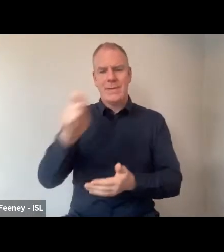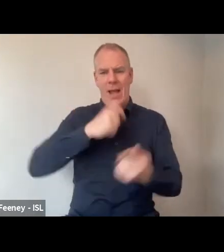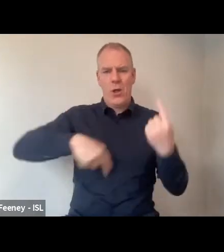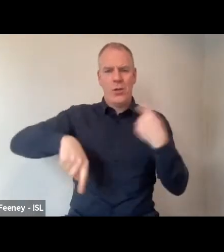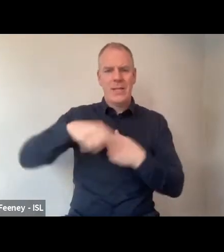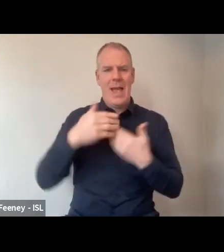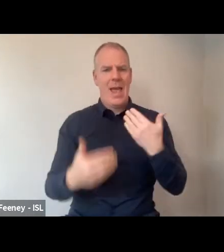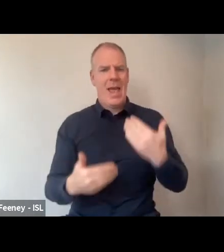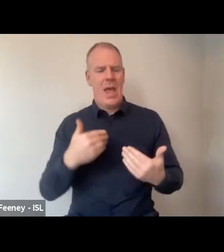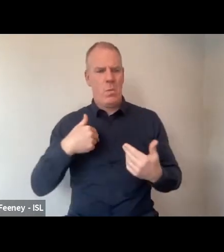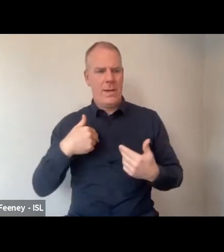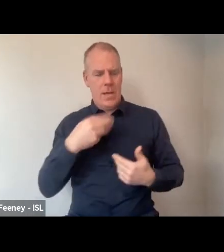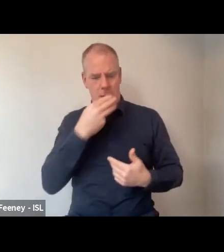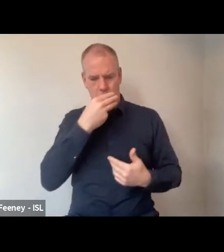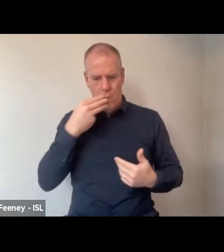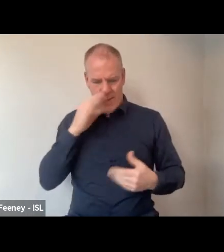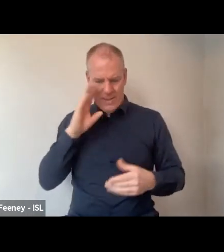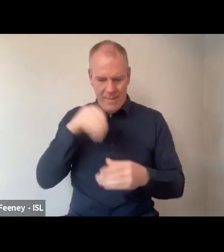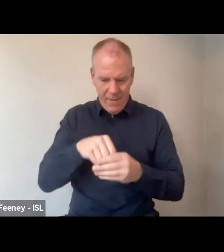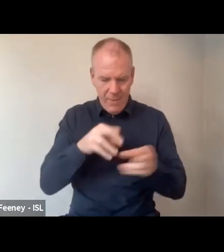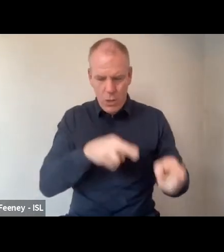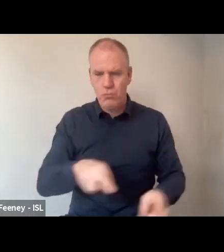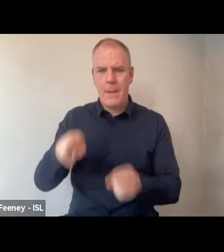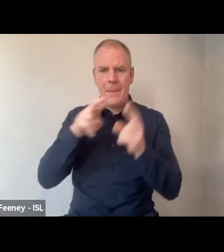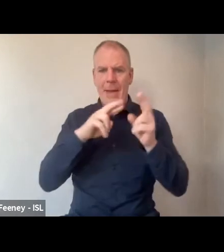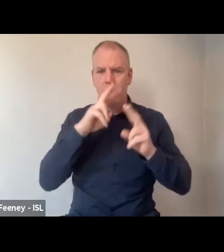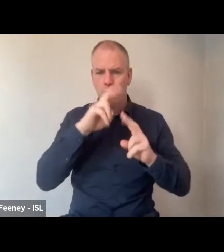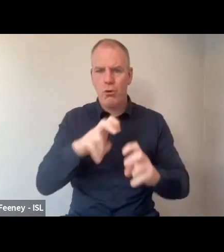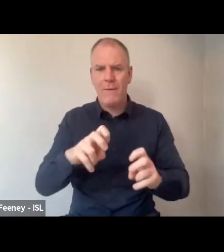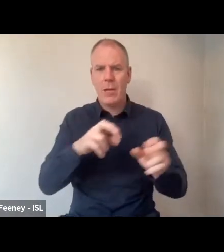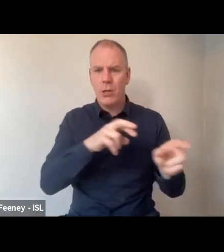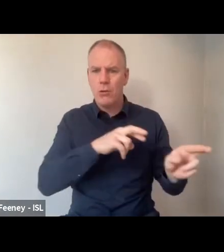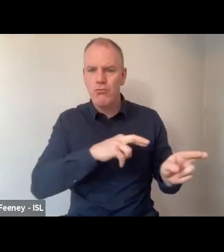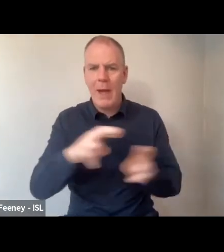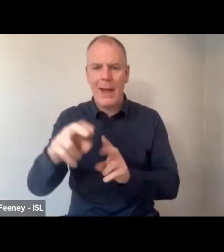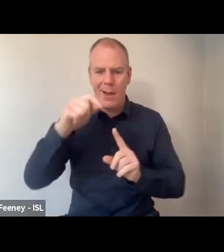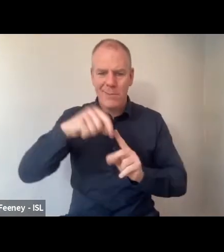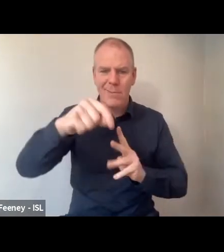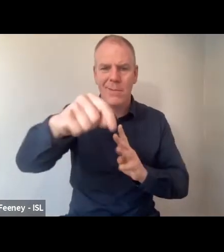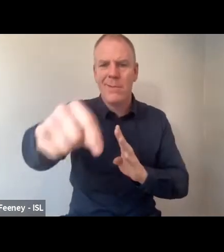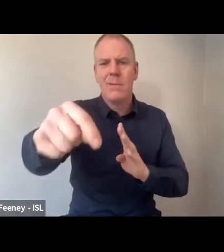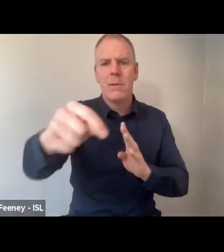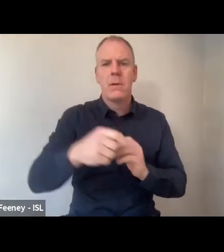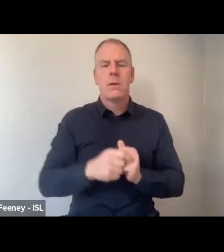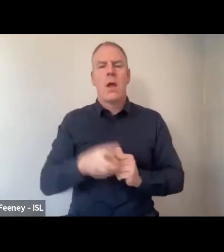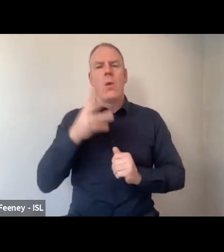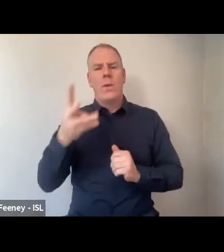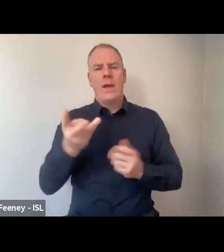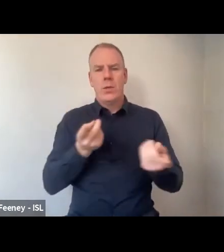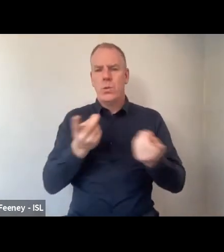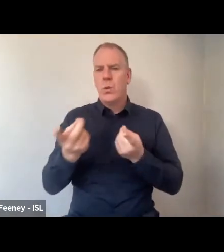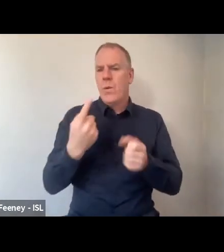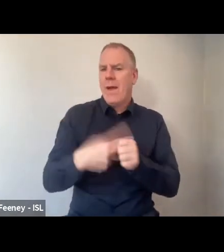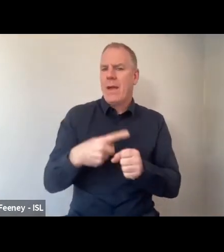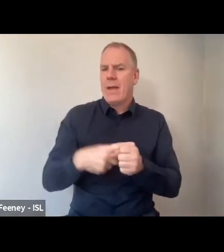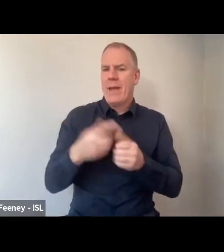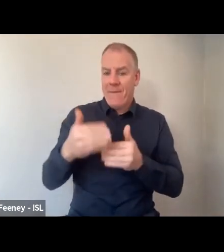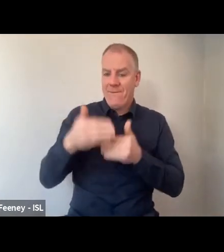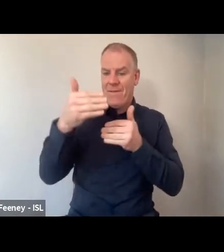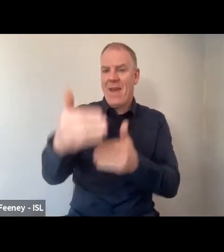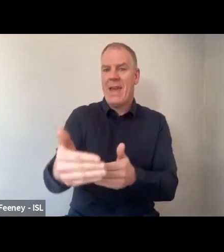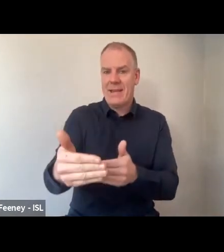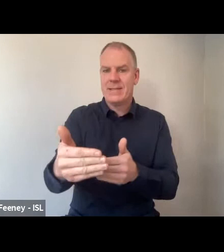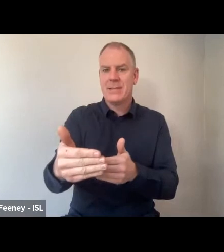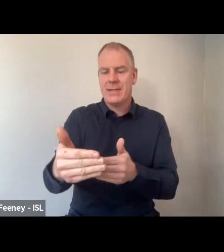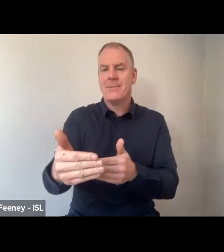we are committed to repeating the barometer on a regular basis. As Eric pointed out, we will be running another phase of